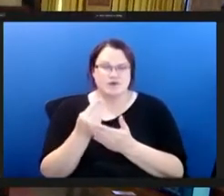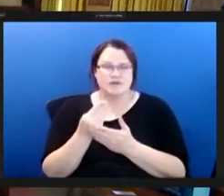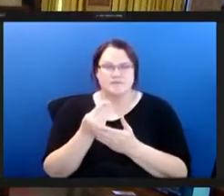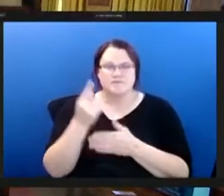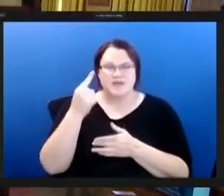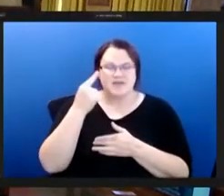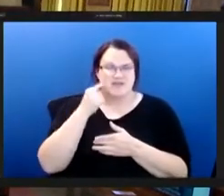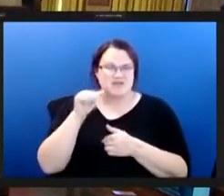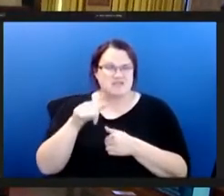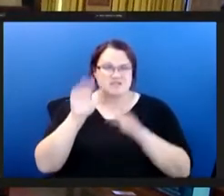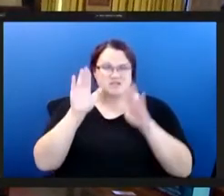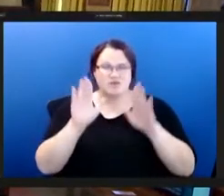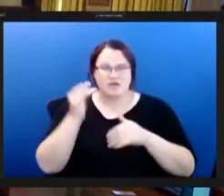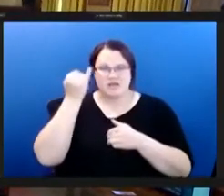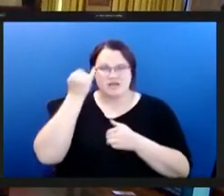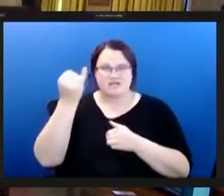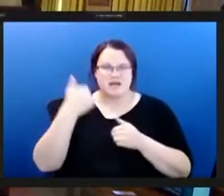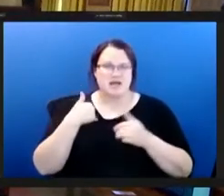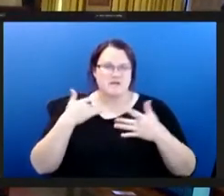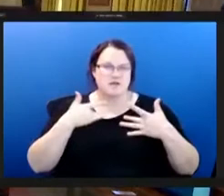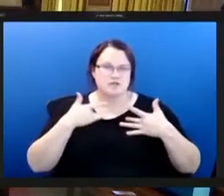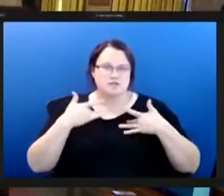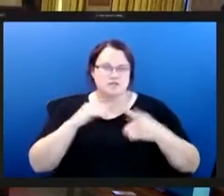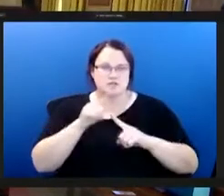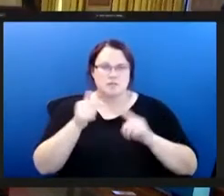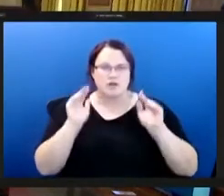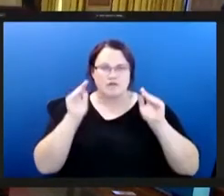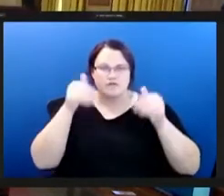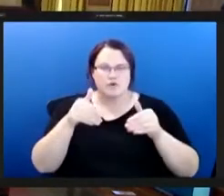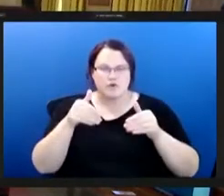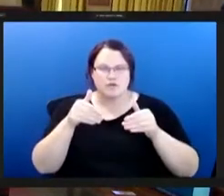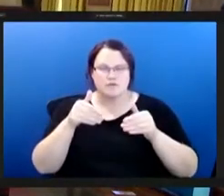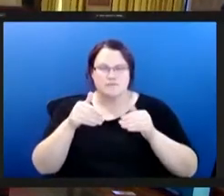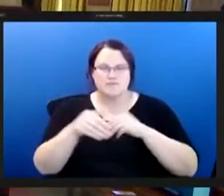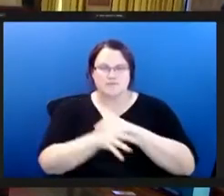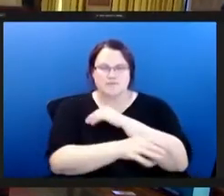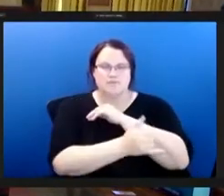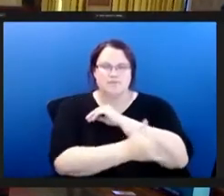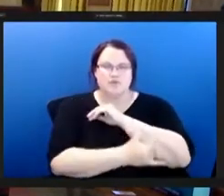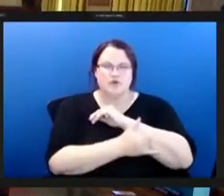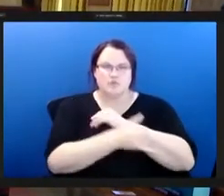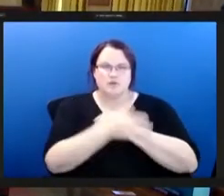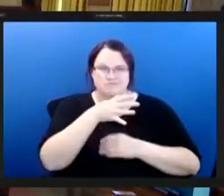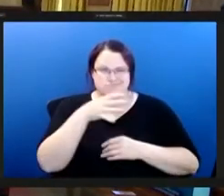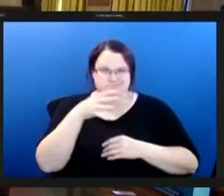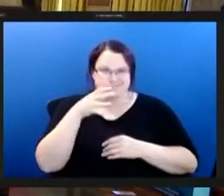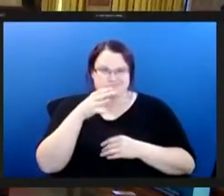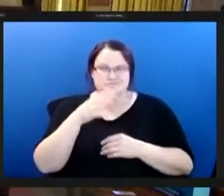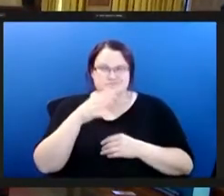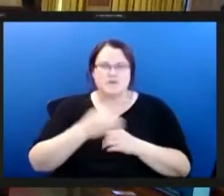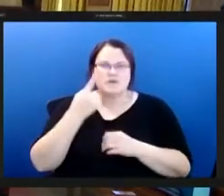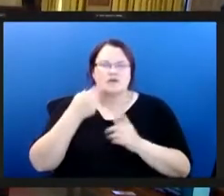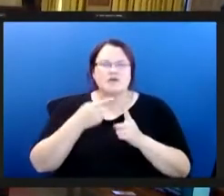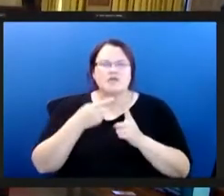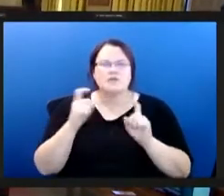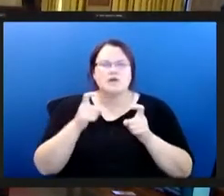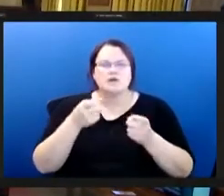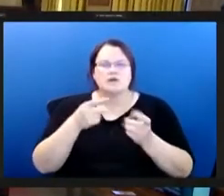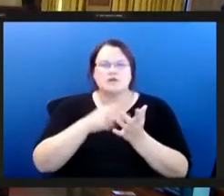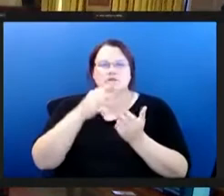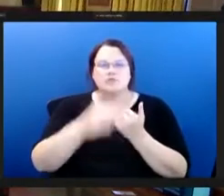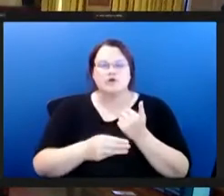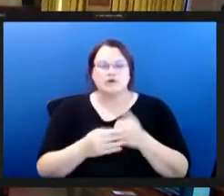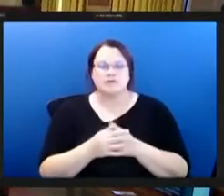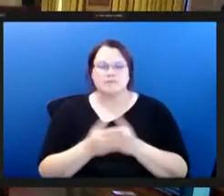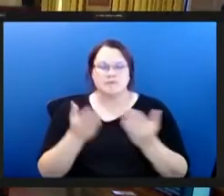fund is a great idea i have some concerns about focusing on addressing urban agriculture and food equity primarily through a granting program like this in that